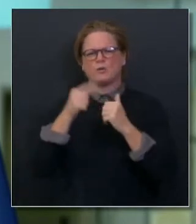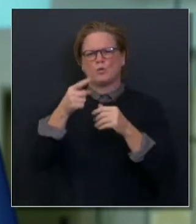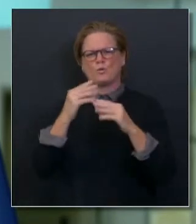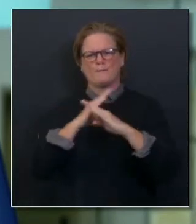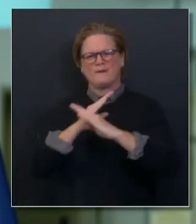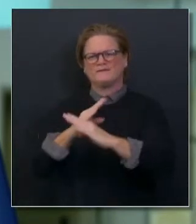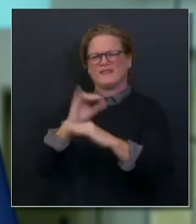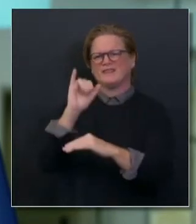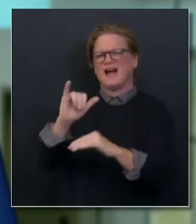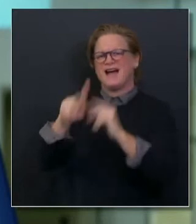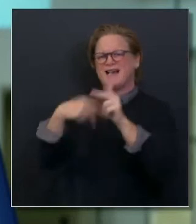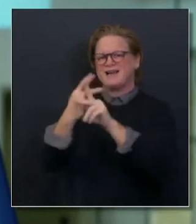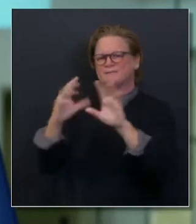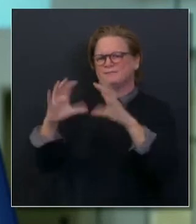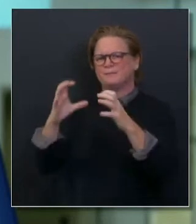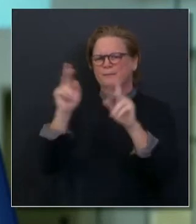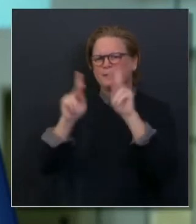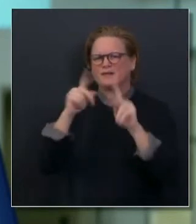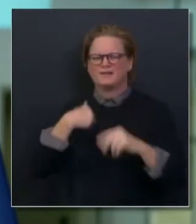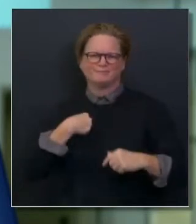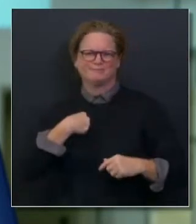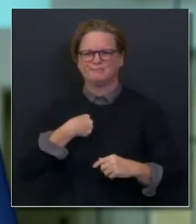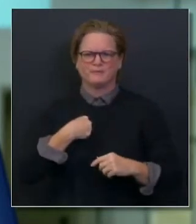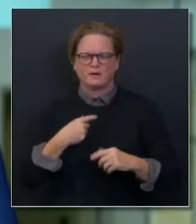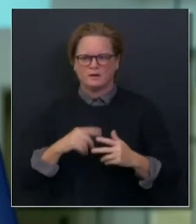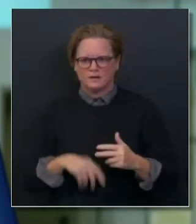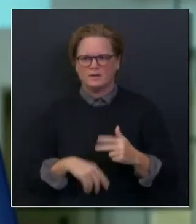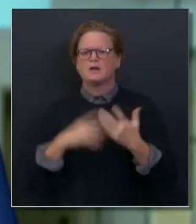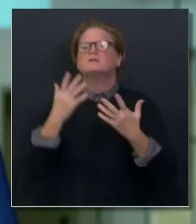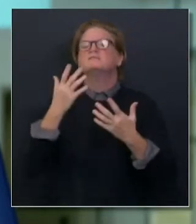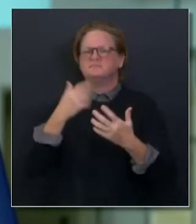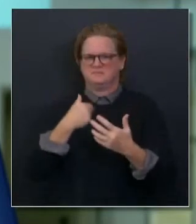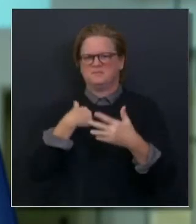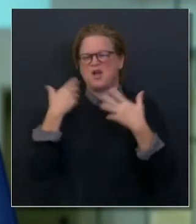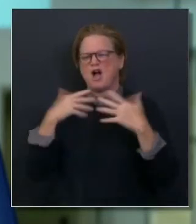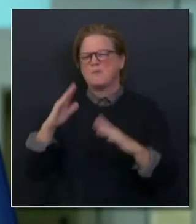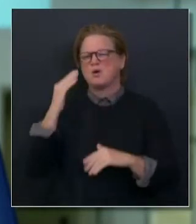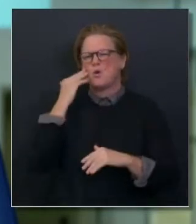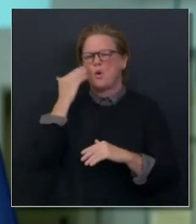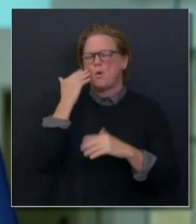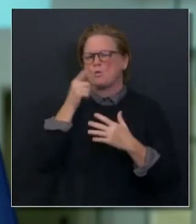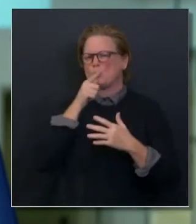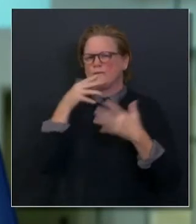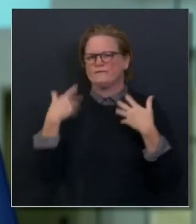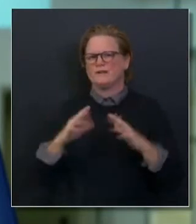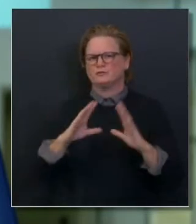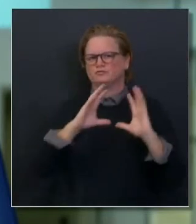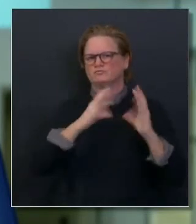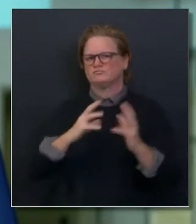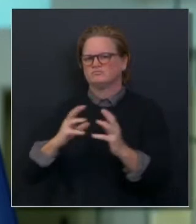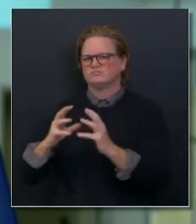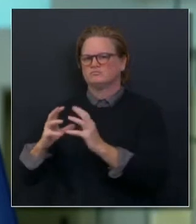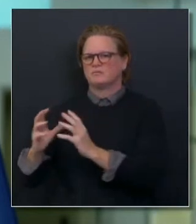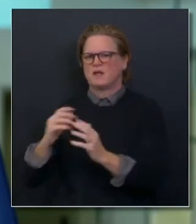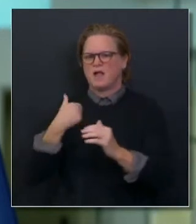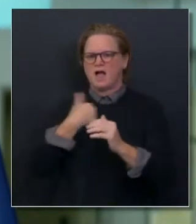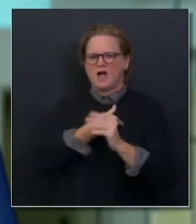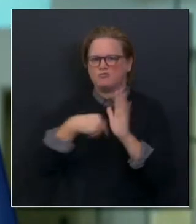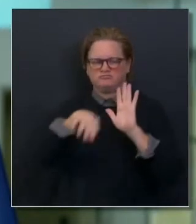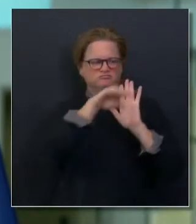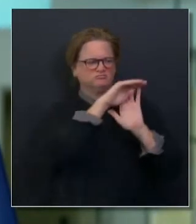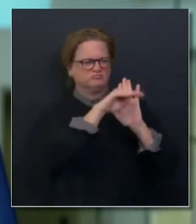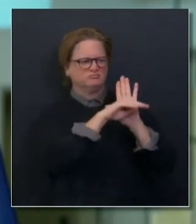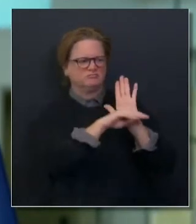not appropriately availing themselves to the protocols that we are establishing. So I'm going to ask Dr. Galli to come up and